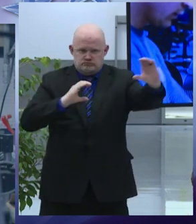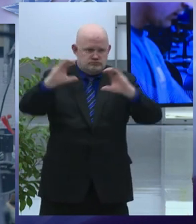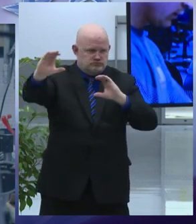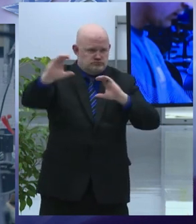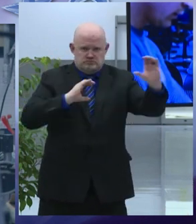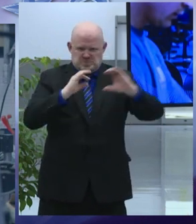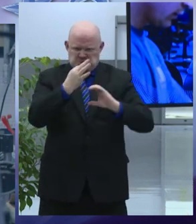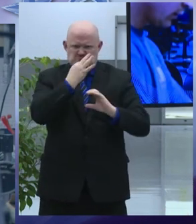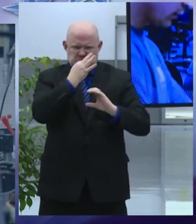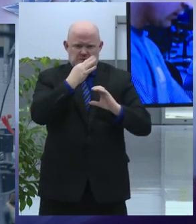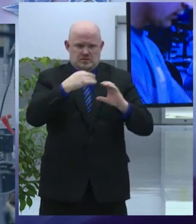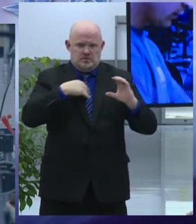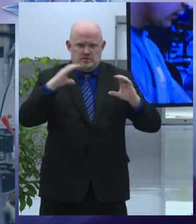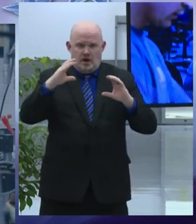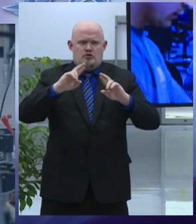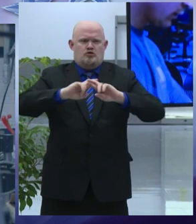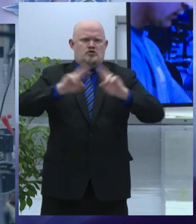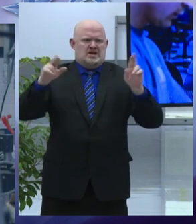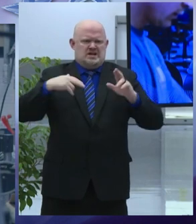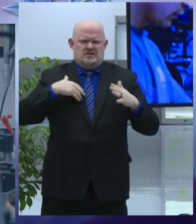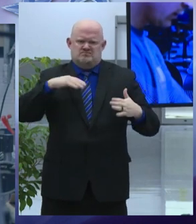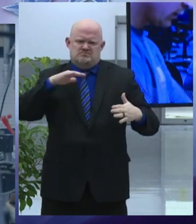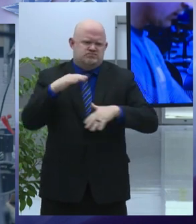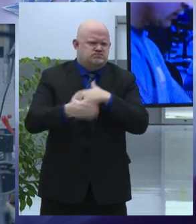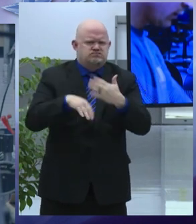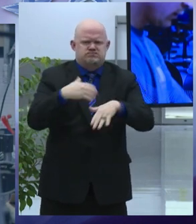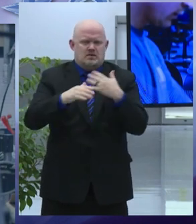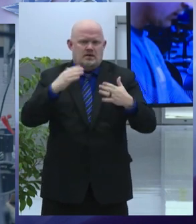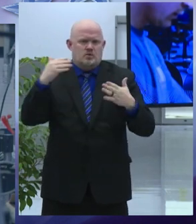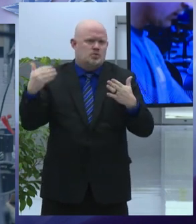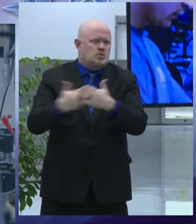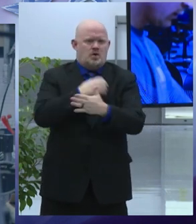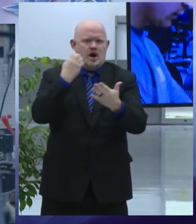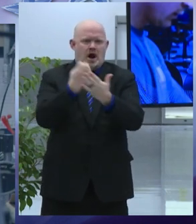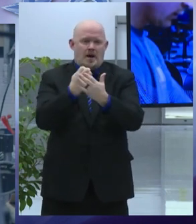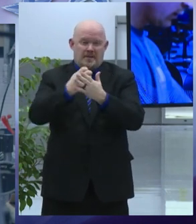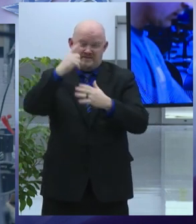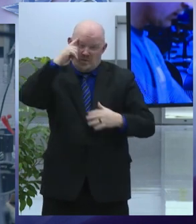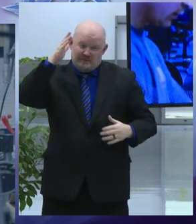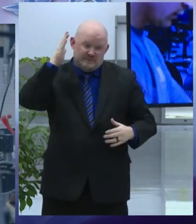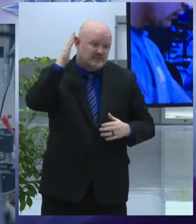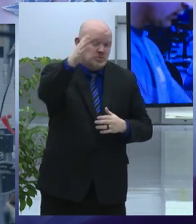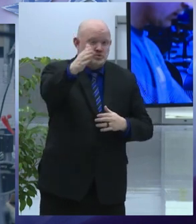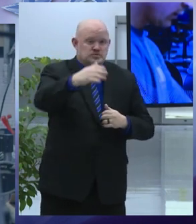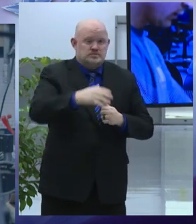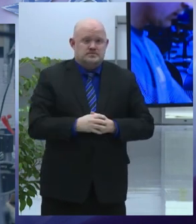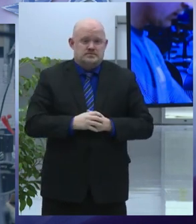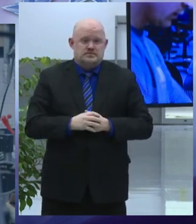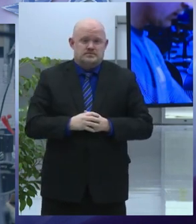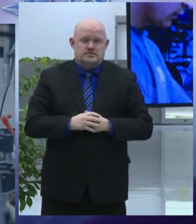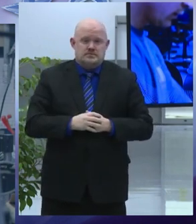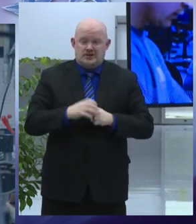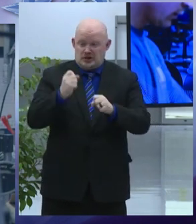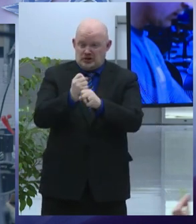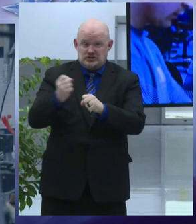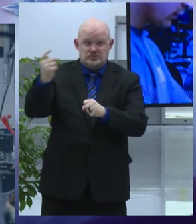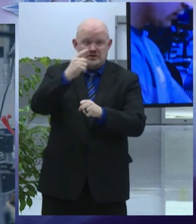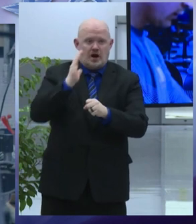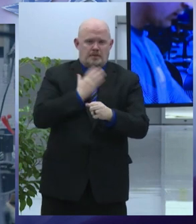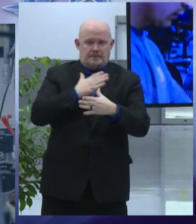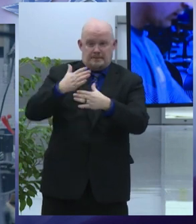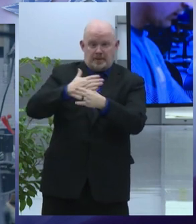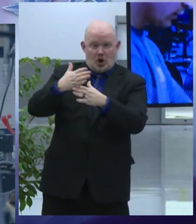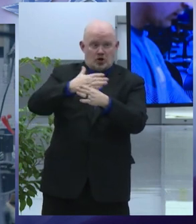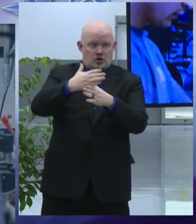and we are just getting charged up next year our partners will dramatically expand training reaching hundreds of people and piloting a